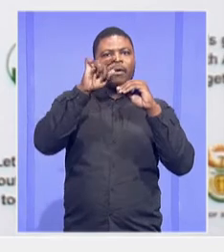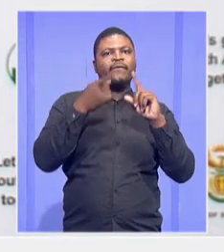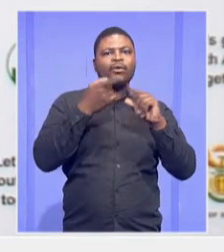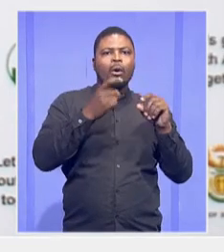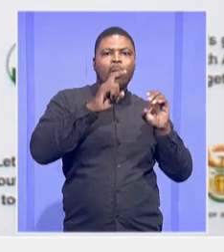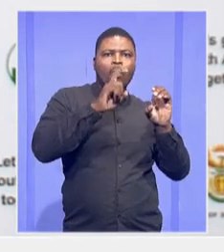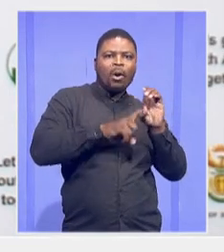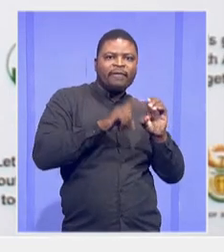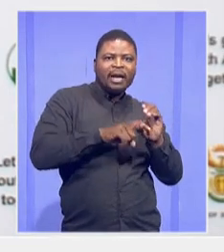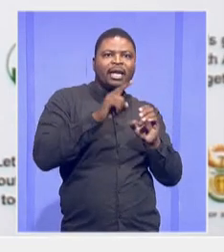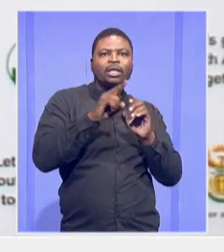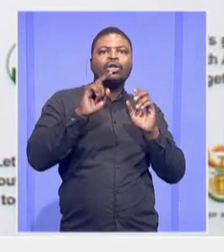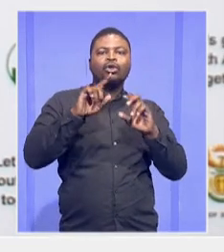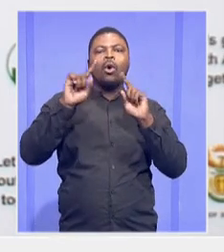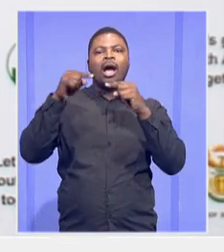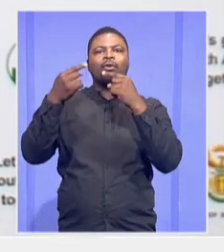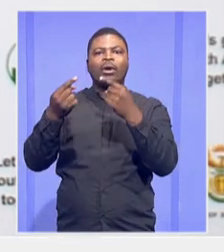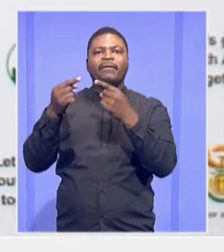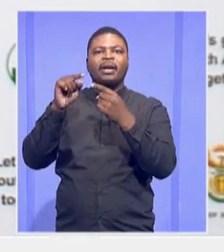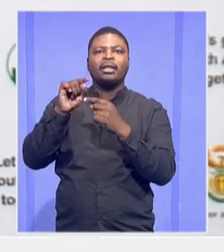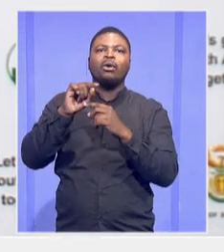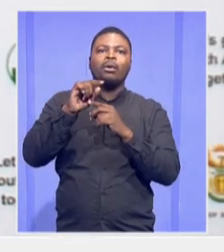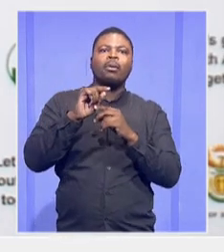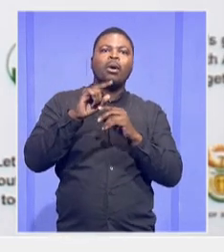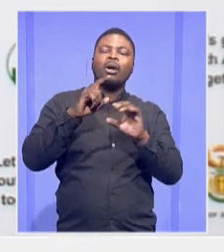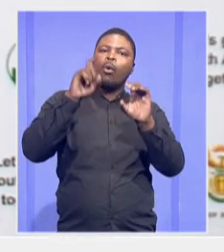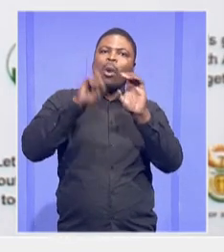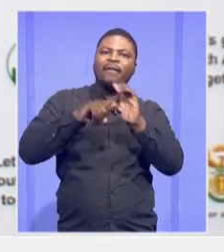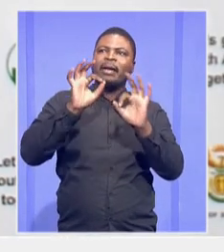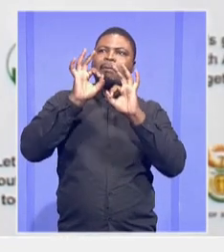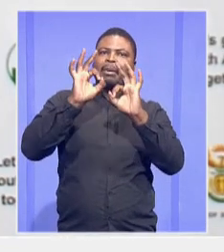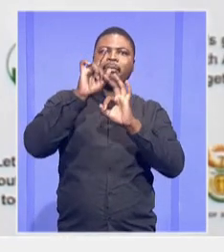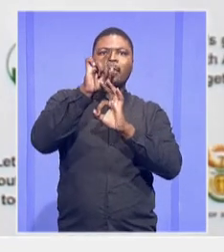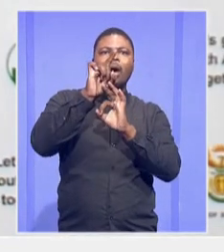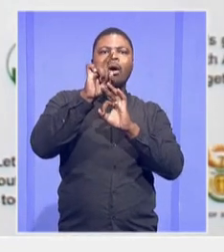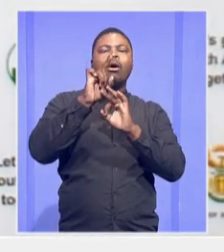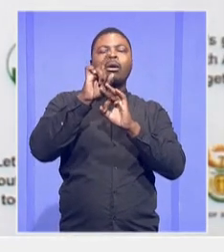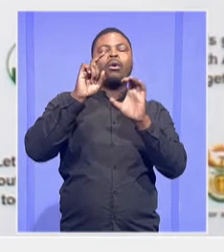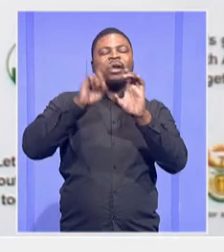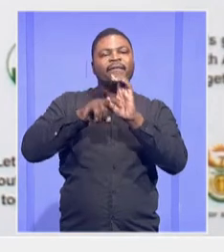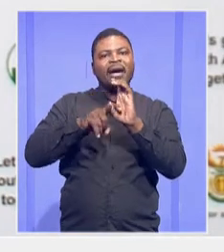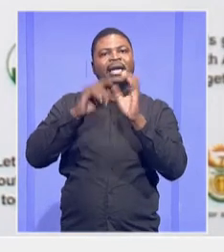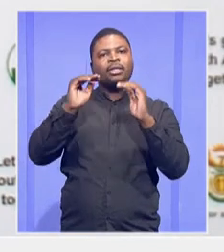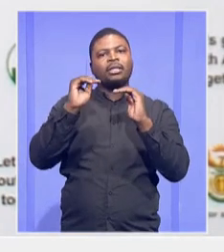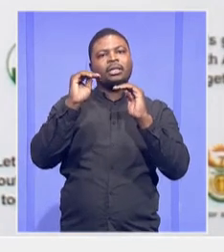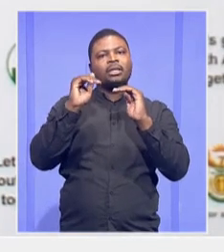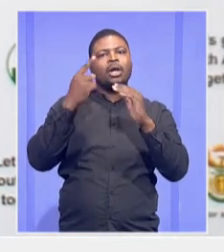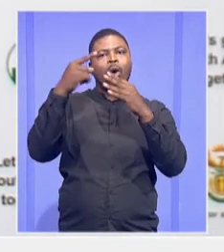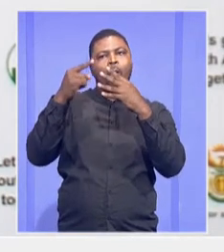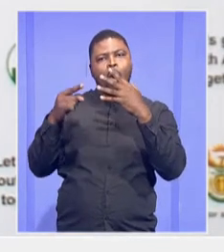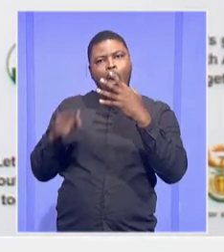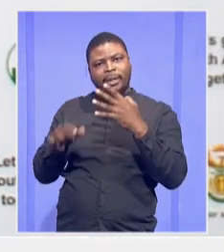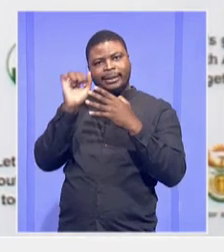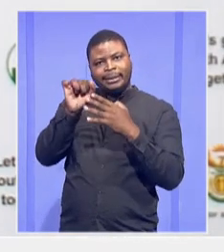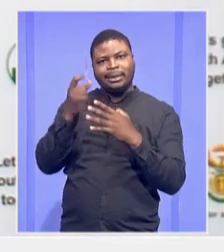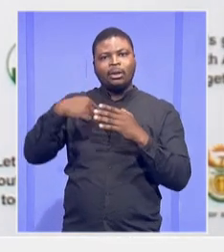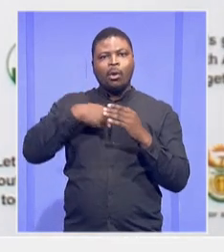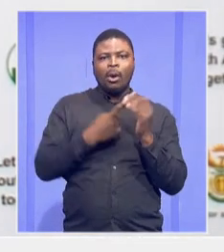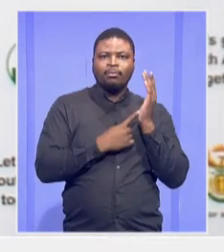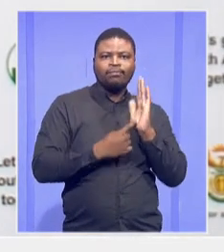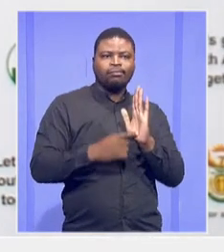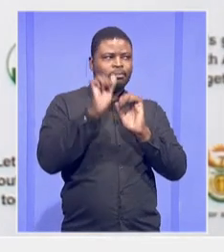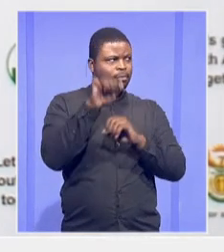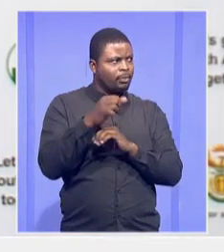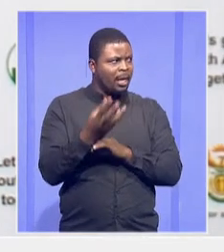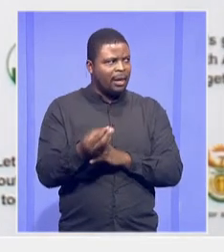almost very close to clean audit. And we're indicating the benefits of that there. And these are some of